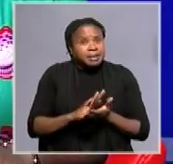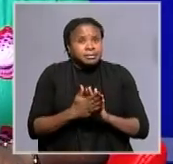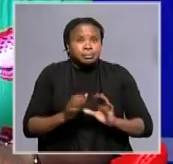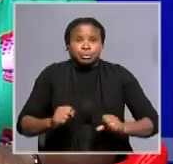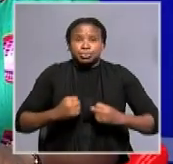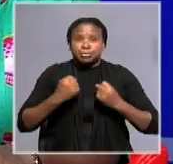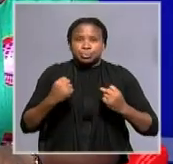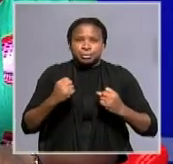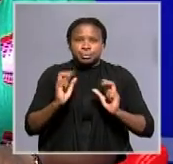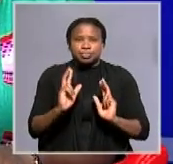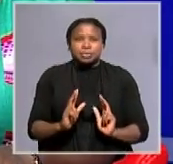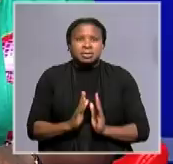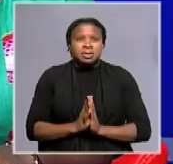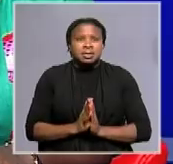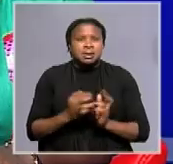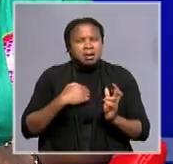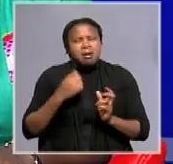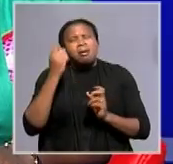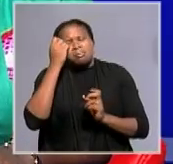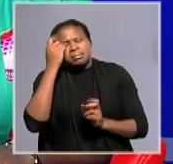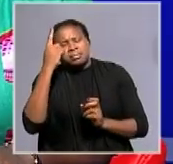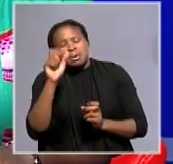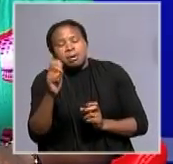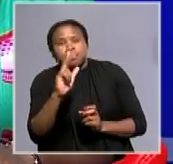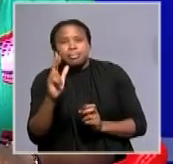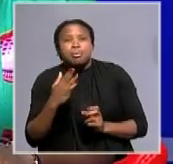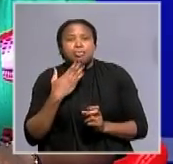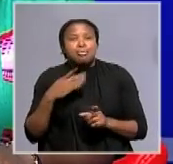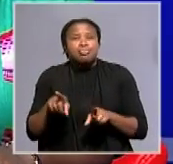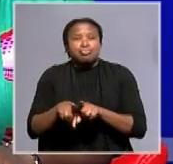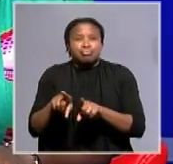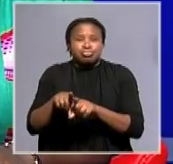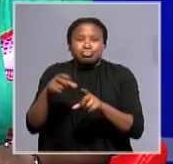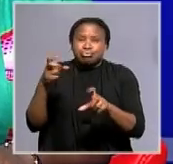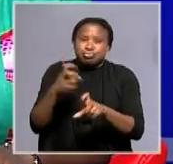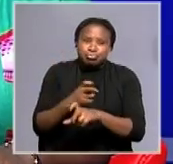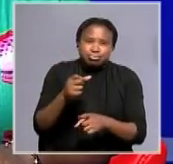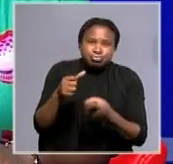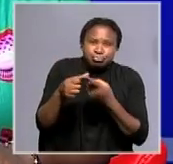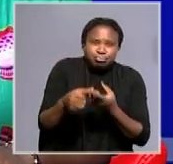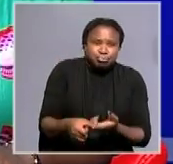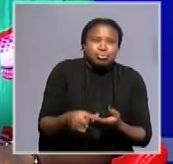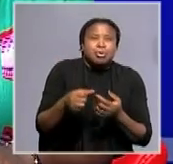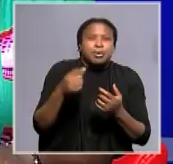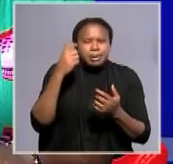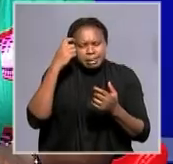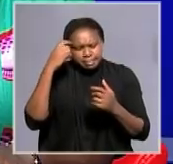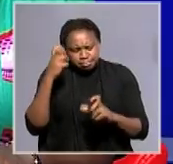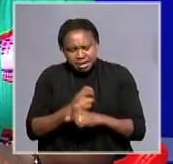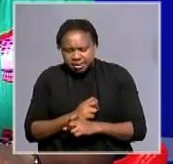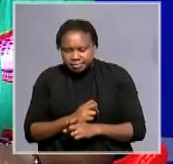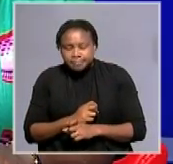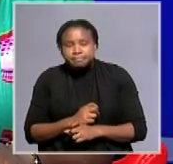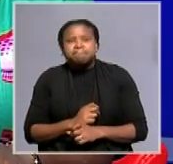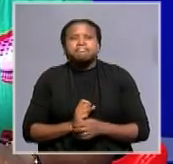And it has made me to understand other people who are in difficult moments. It has made